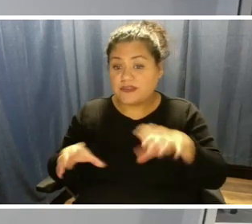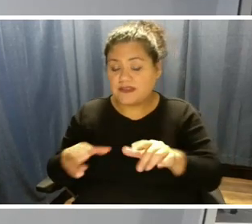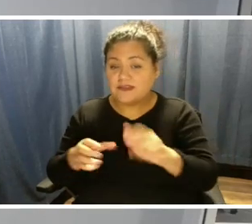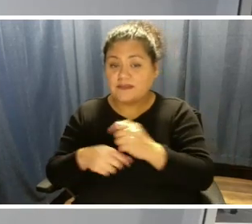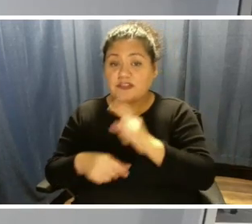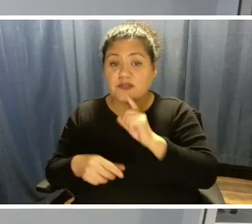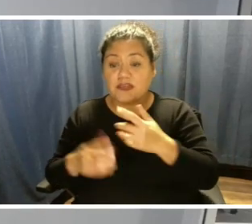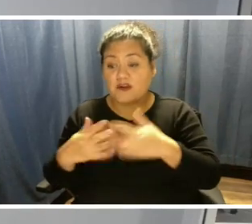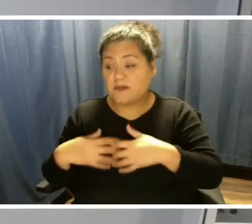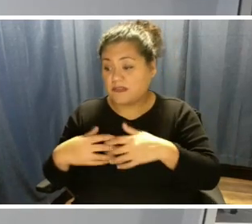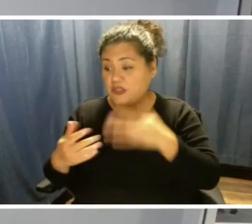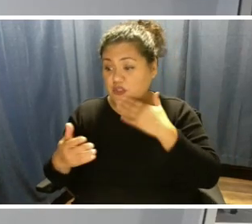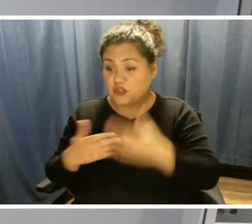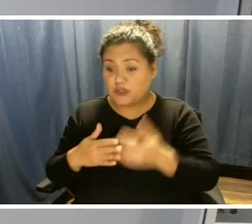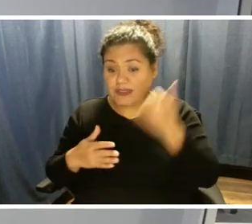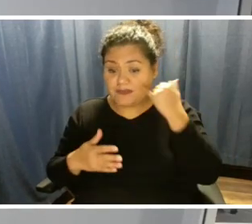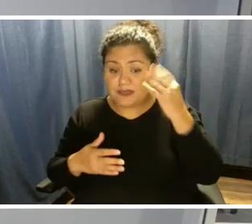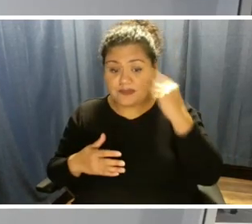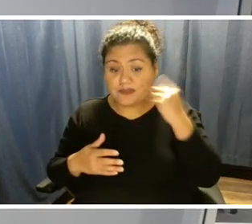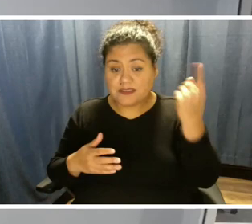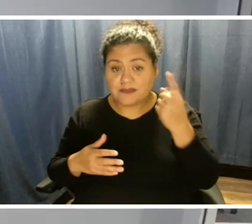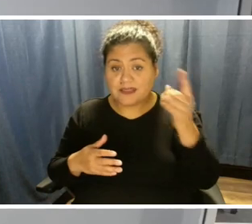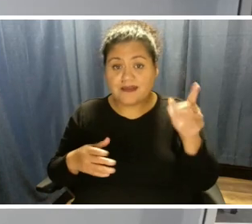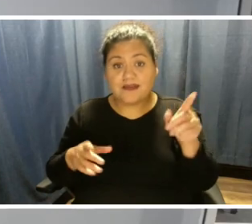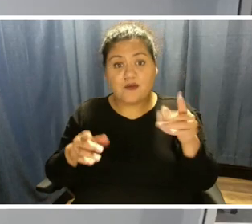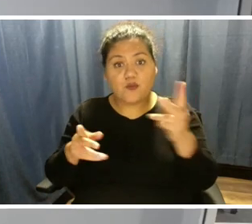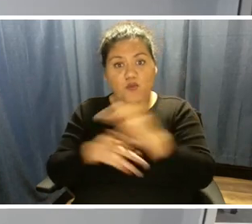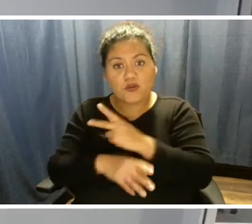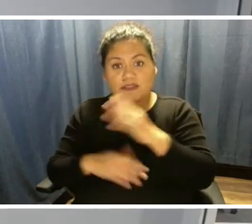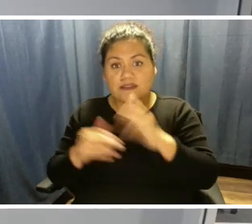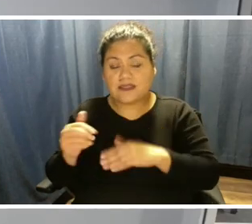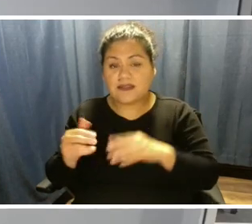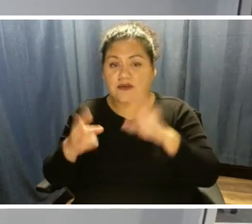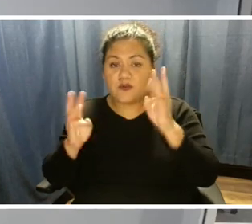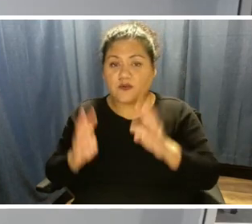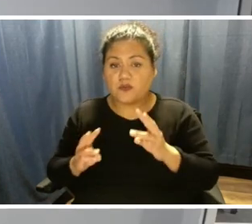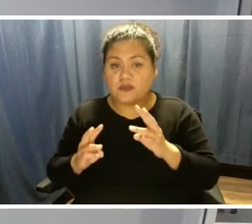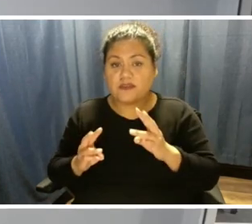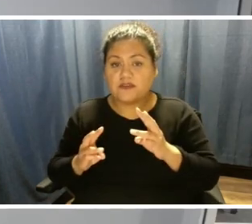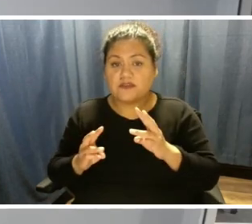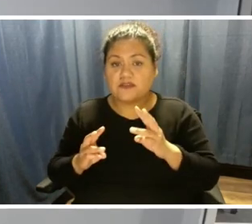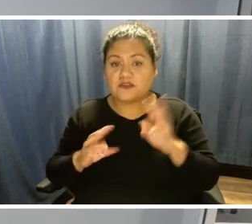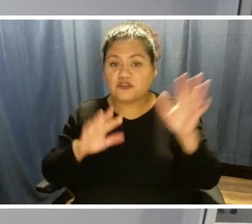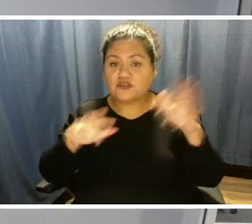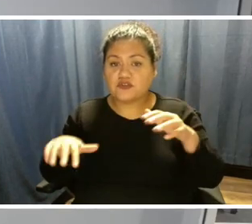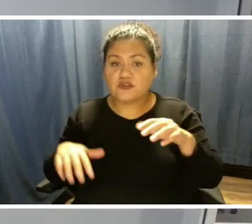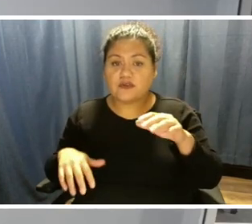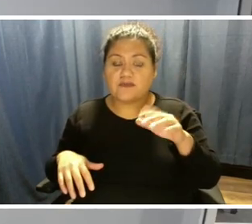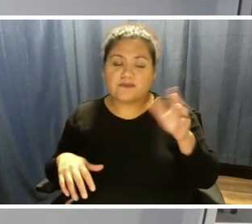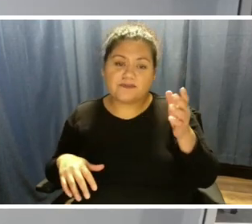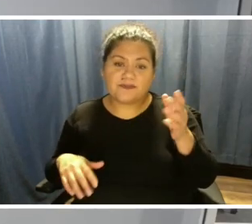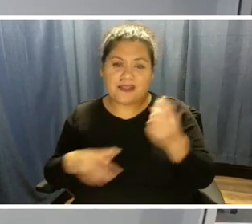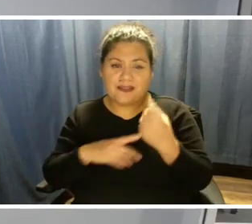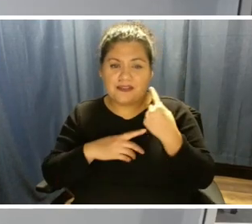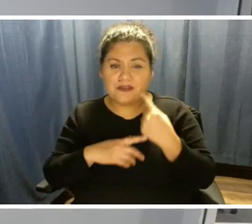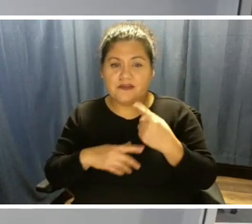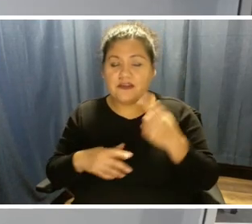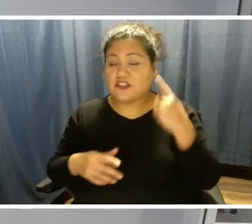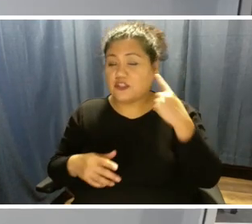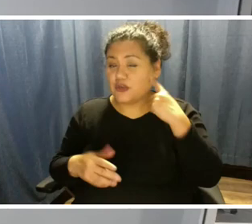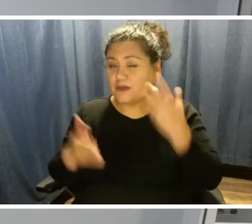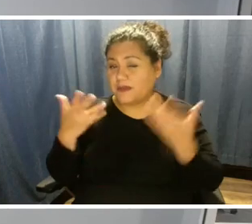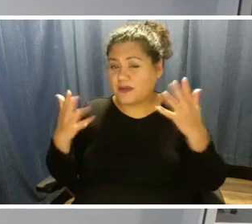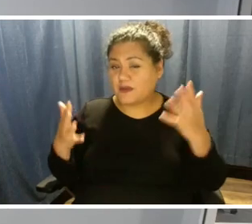go if we experience something a little bit worse than winter storm Uri. As you probably have heard, the Public Utility Commission